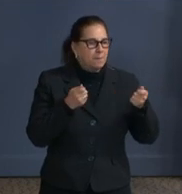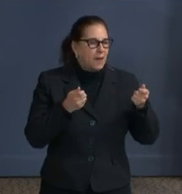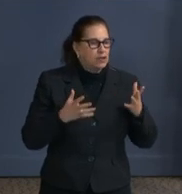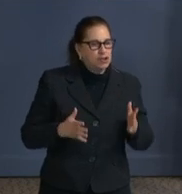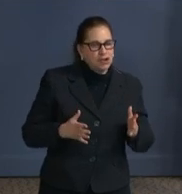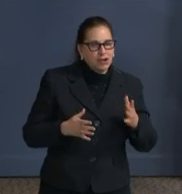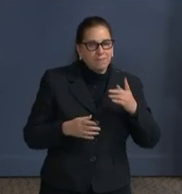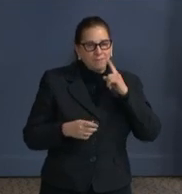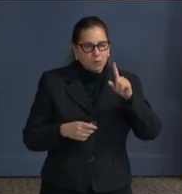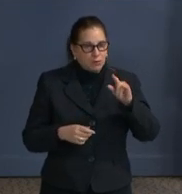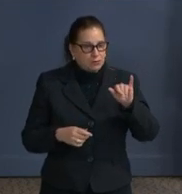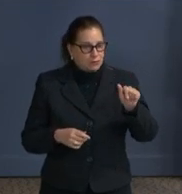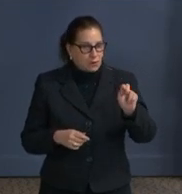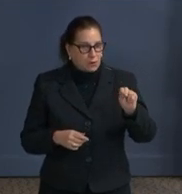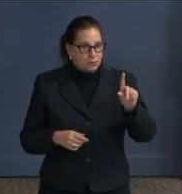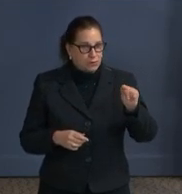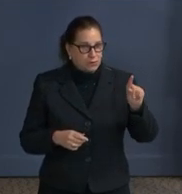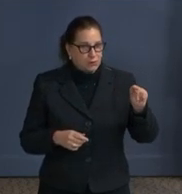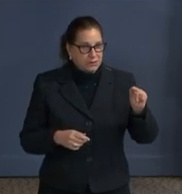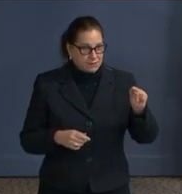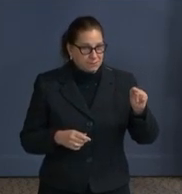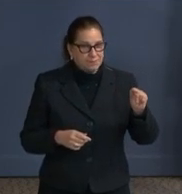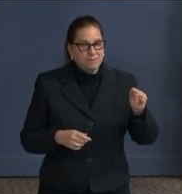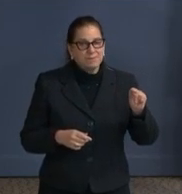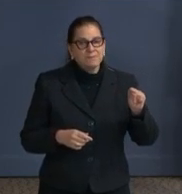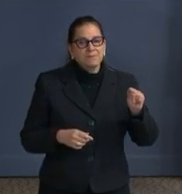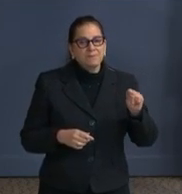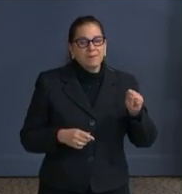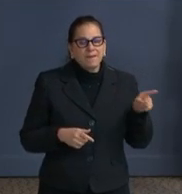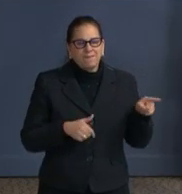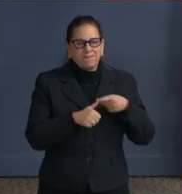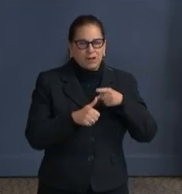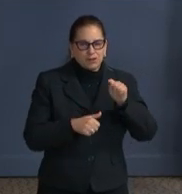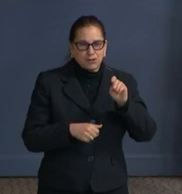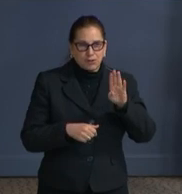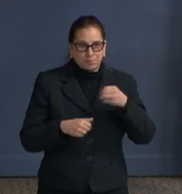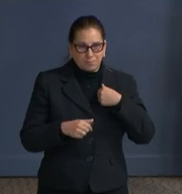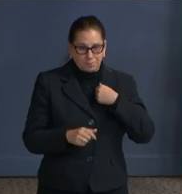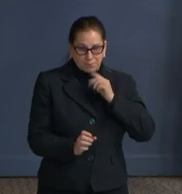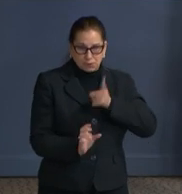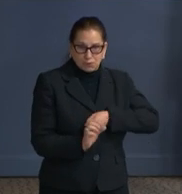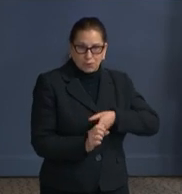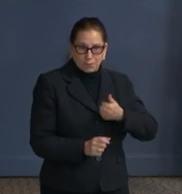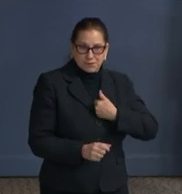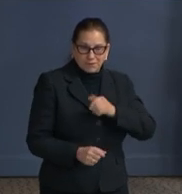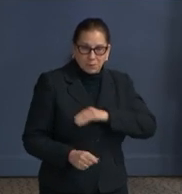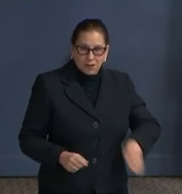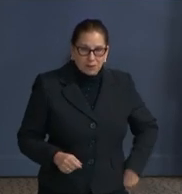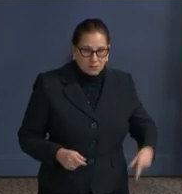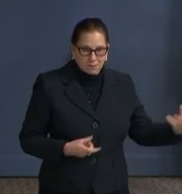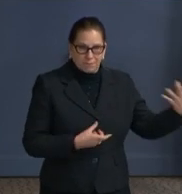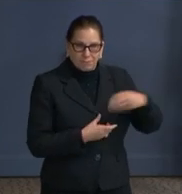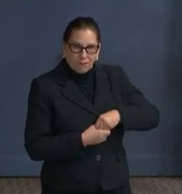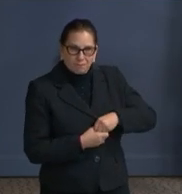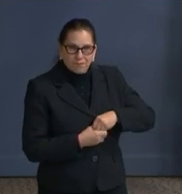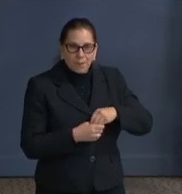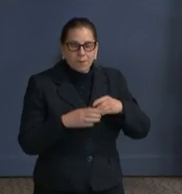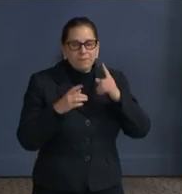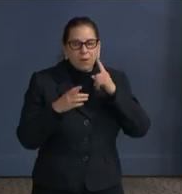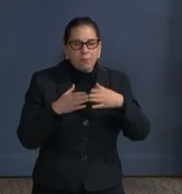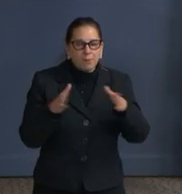Kevin oversaw the district's public safety agencies as well as our operations in internal